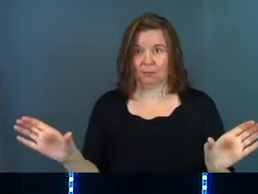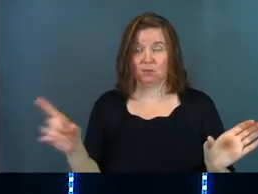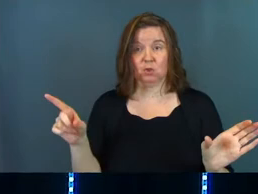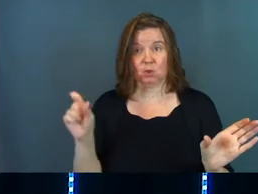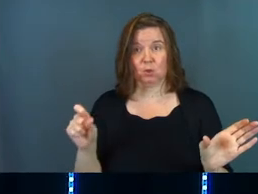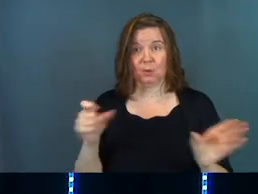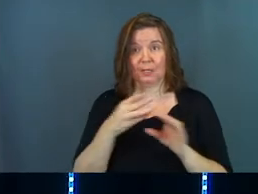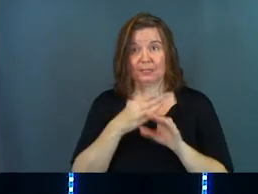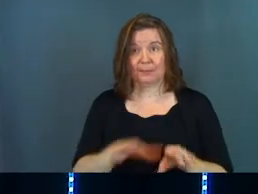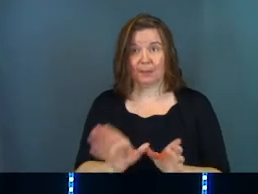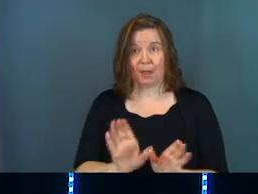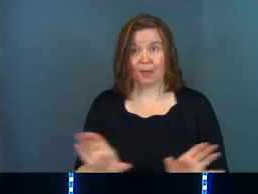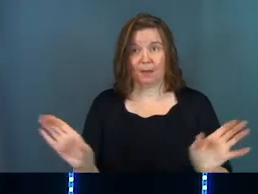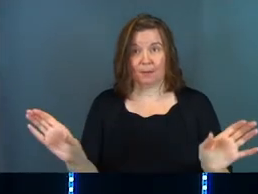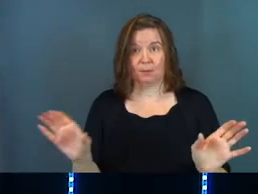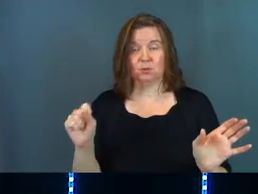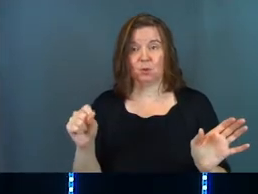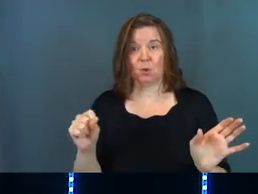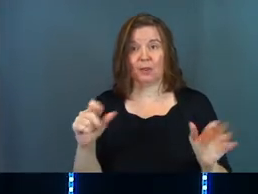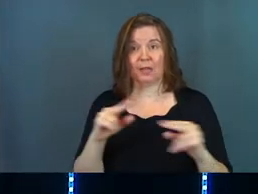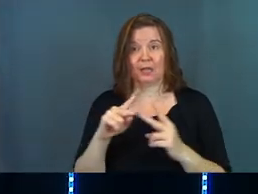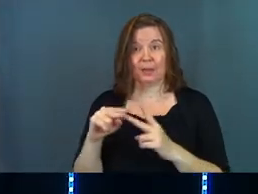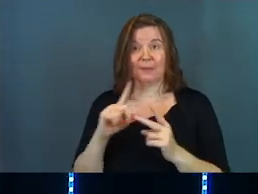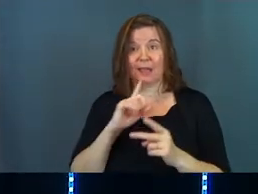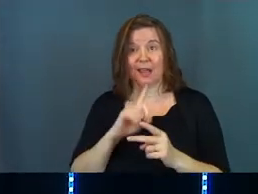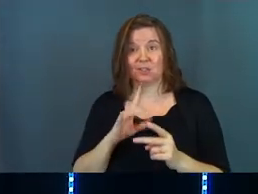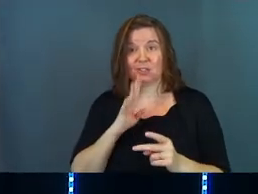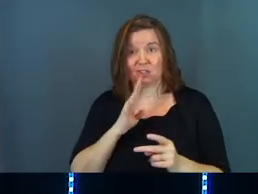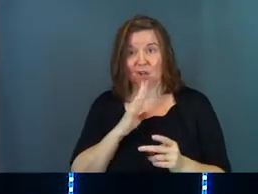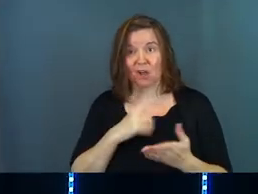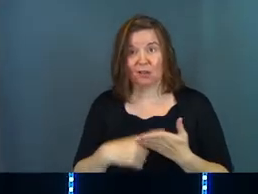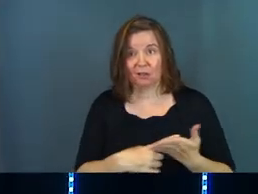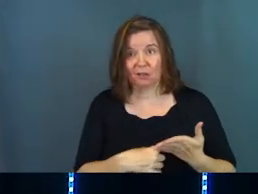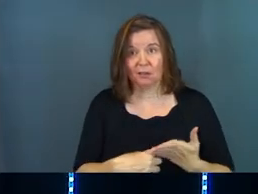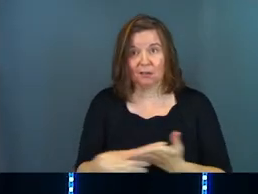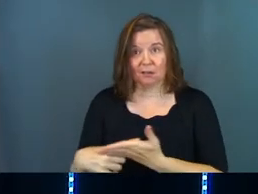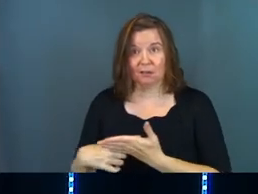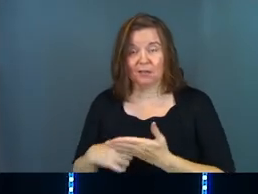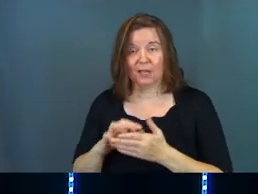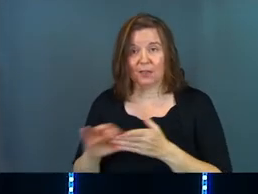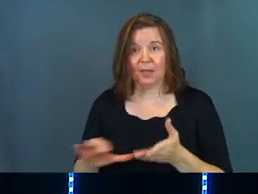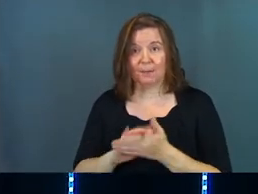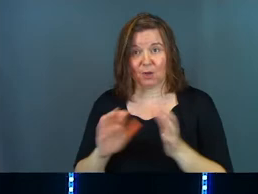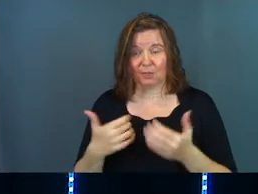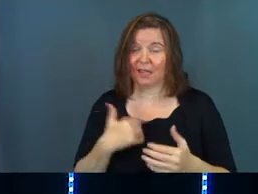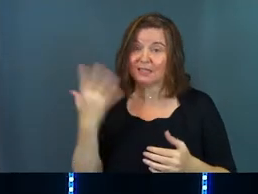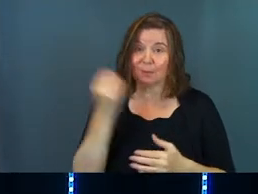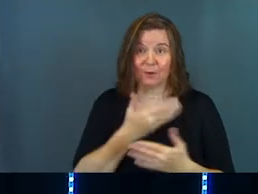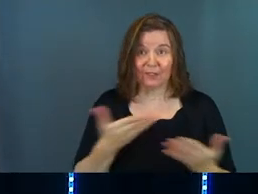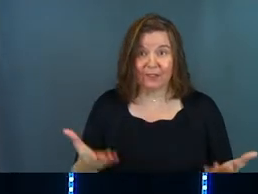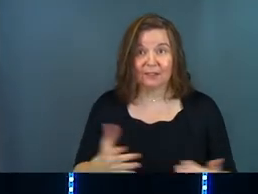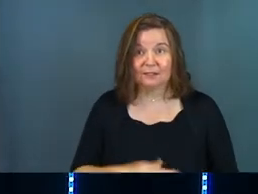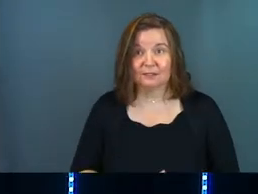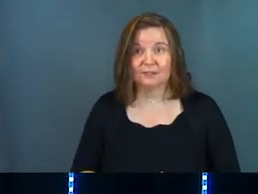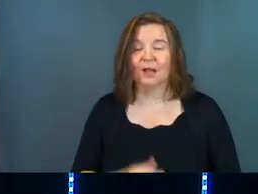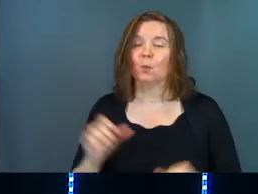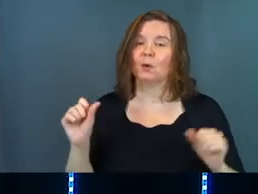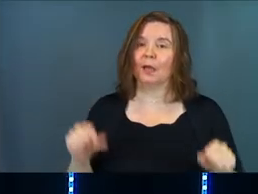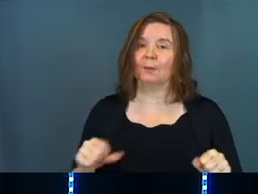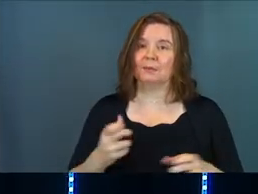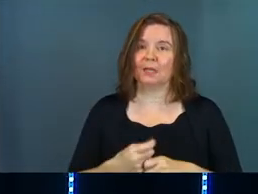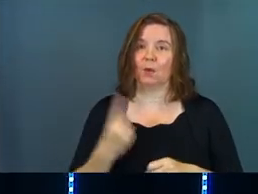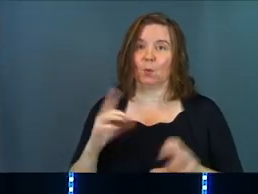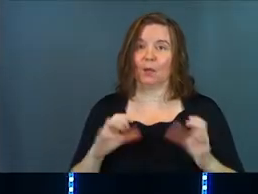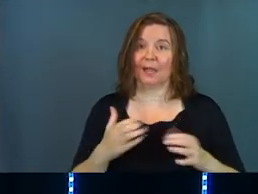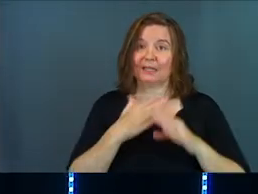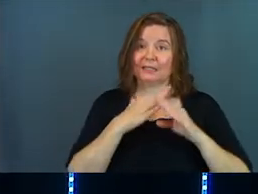so that you can split them up so that the couples can actually talk in that marriage class. Isn't that a beautiful thing? And we're able to